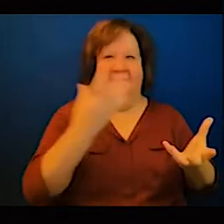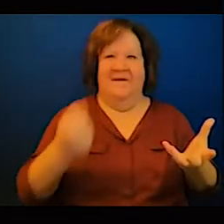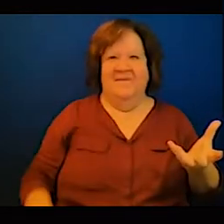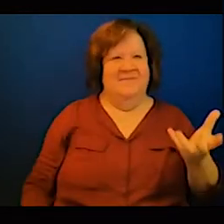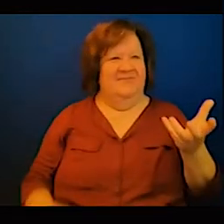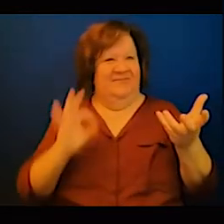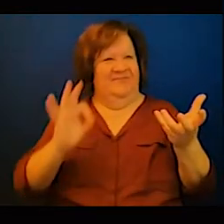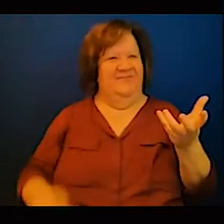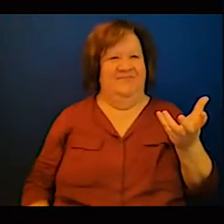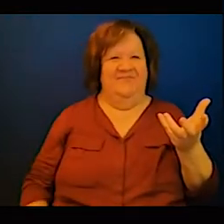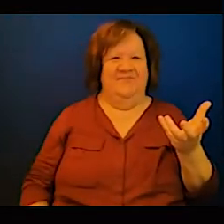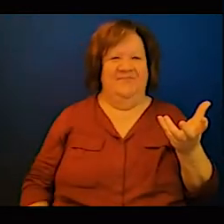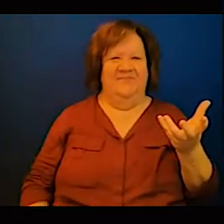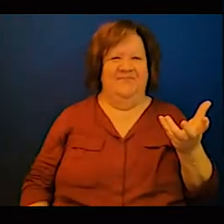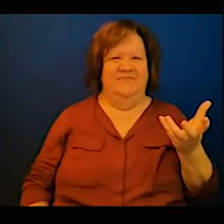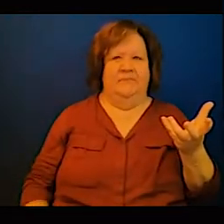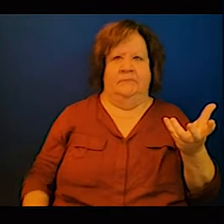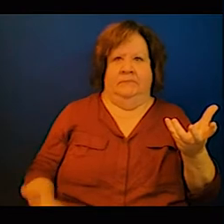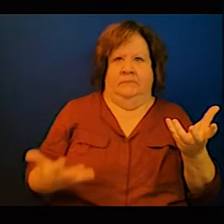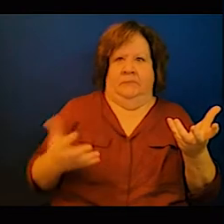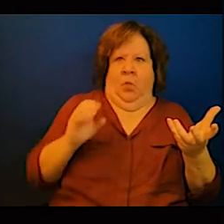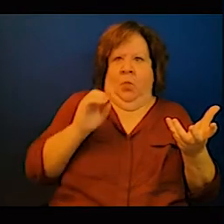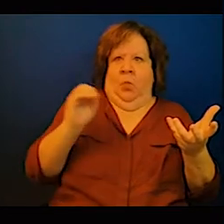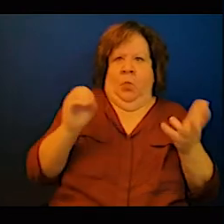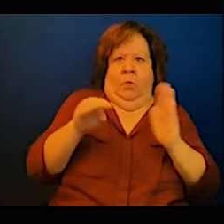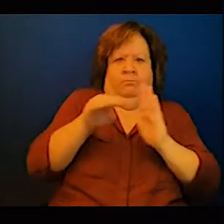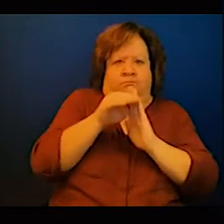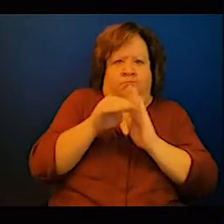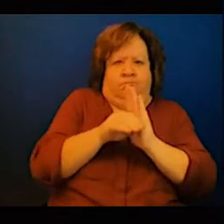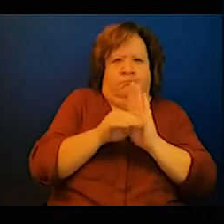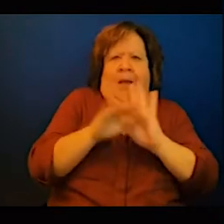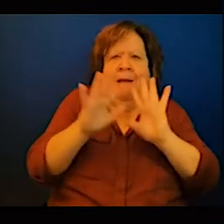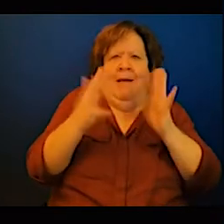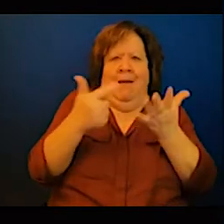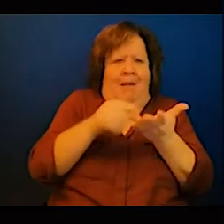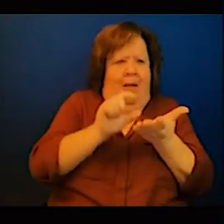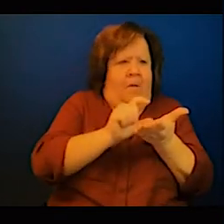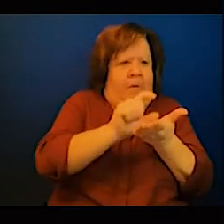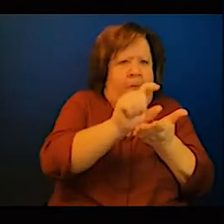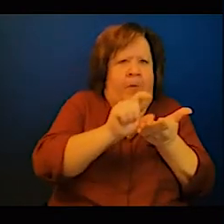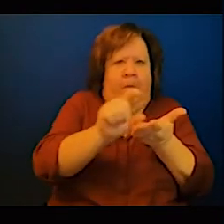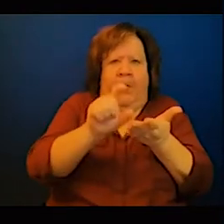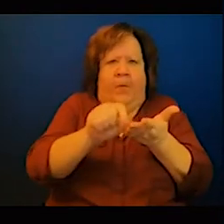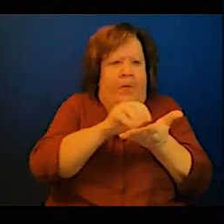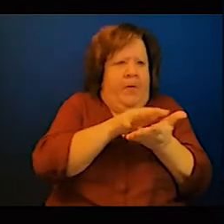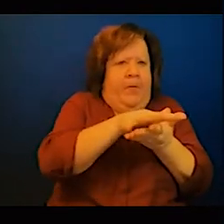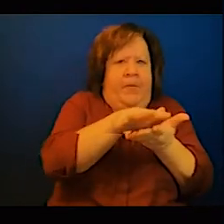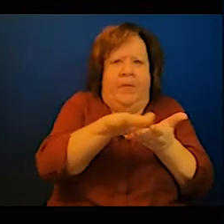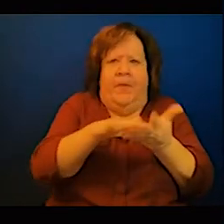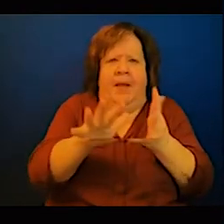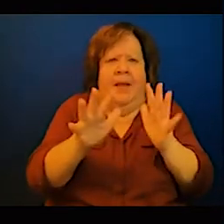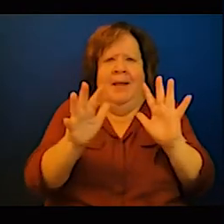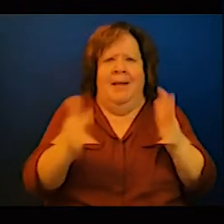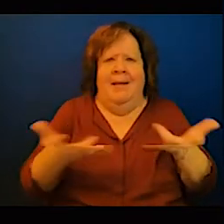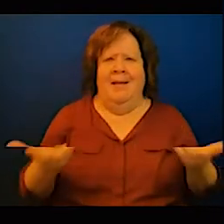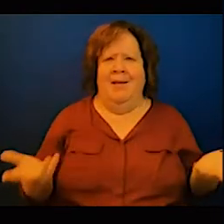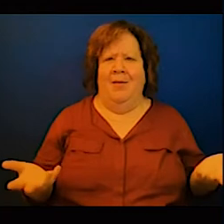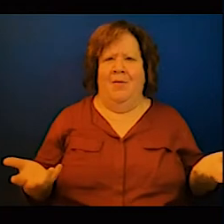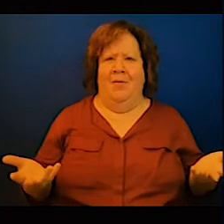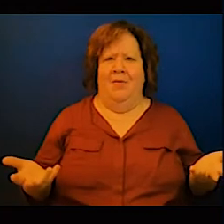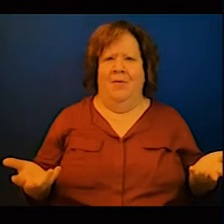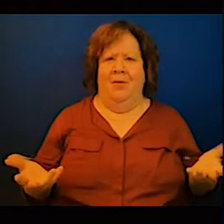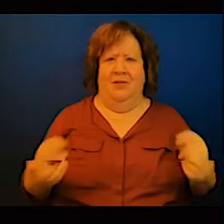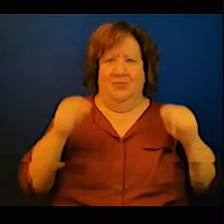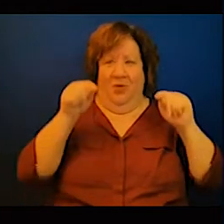a chunk of money and put in the central bank of the country and say go ahead and meet your indices or meet your targets never